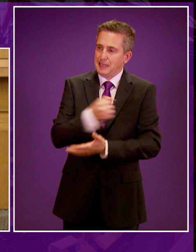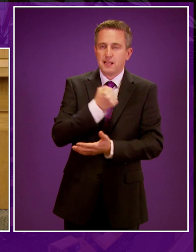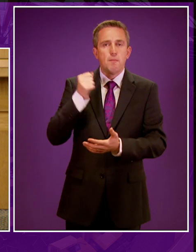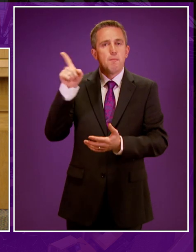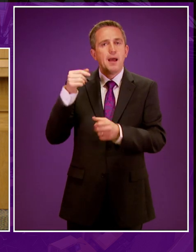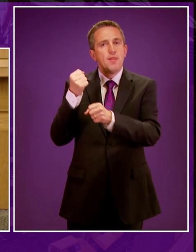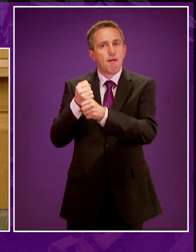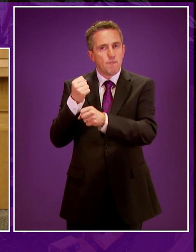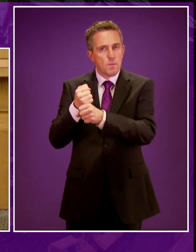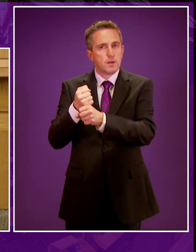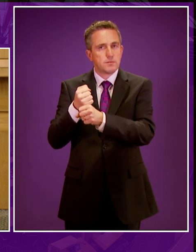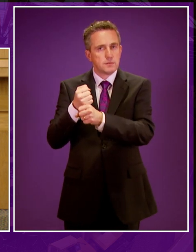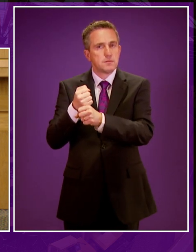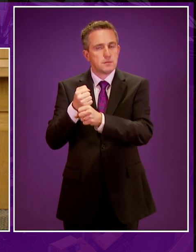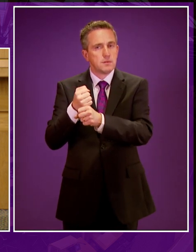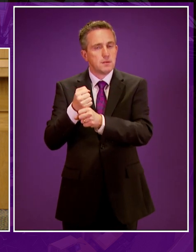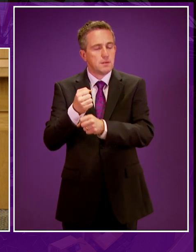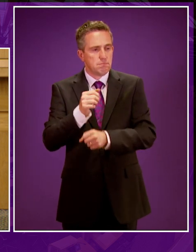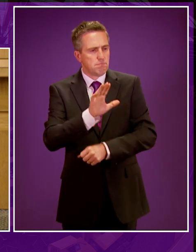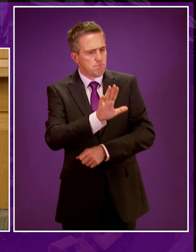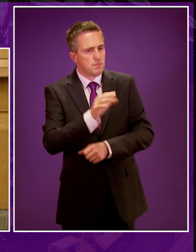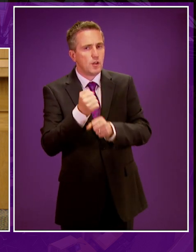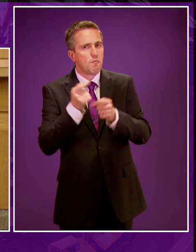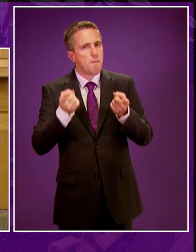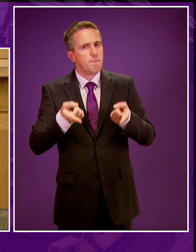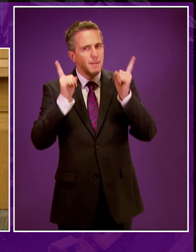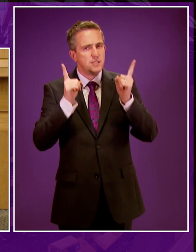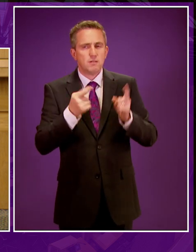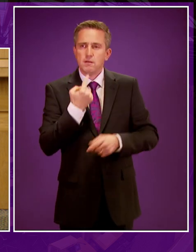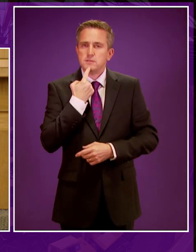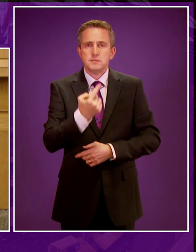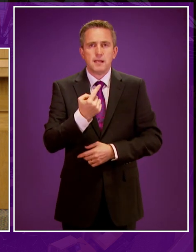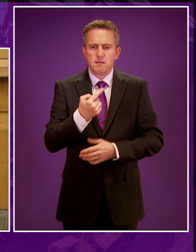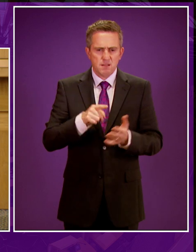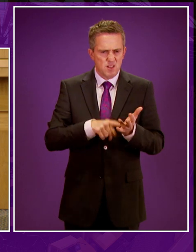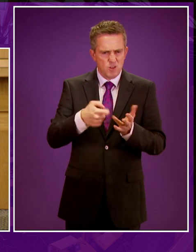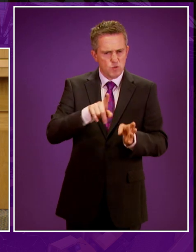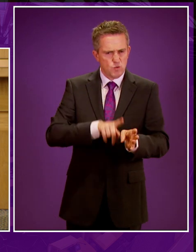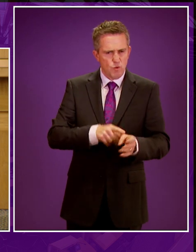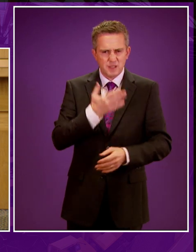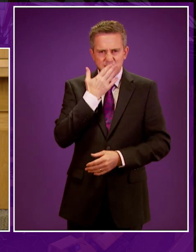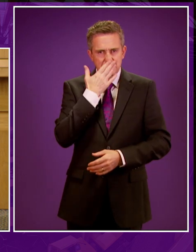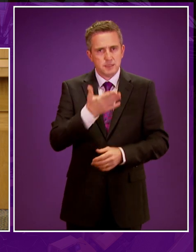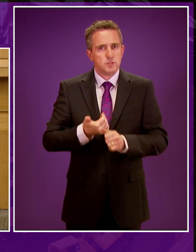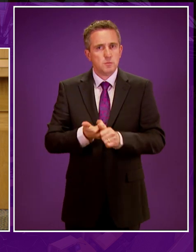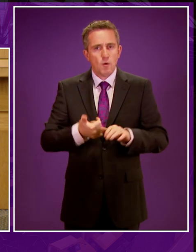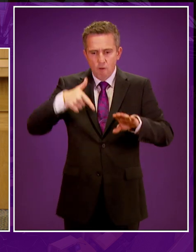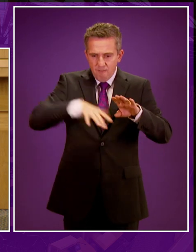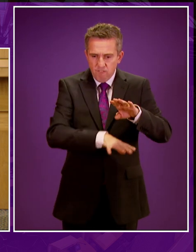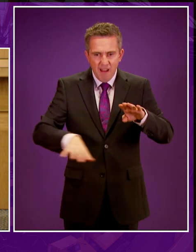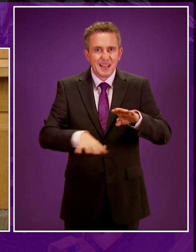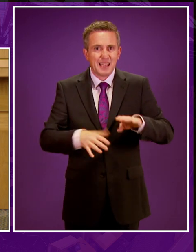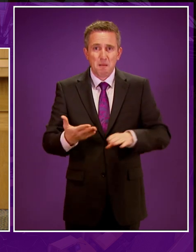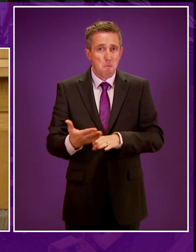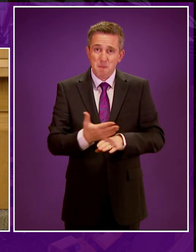by other parties in this chamber. I think the minister was also right to point to the fact that the Tories appear to be supportive of fracking even before they